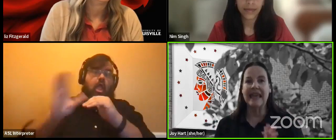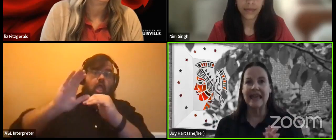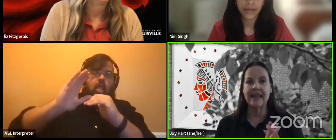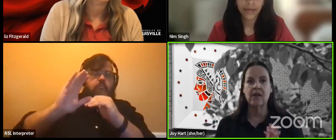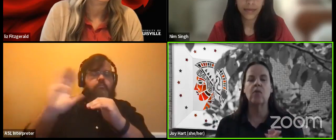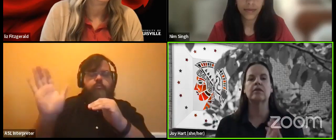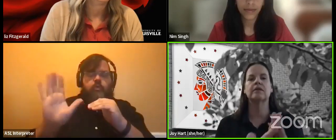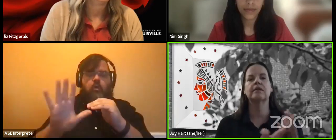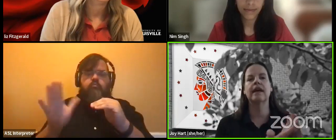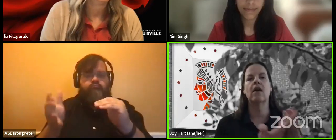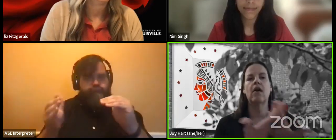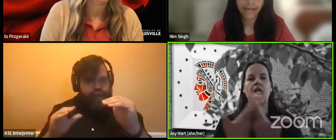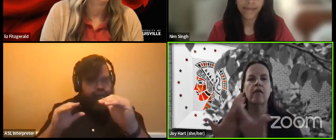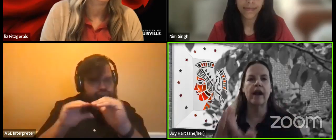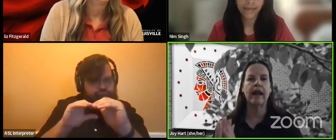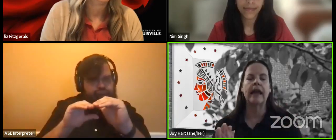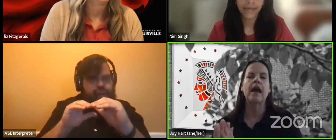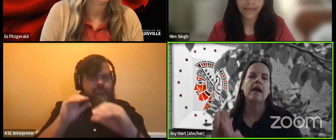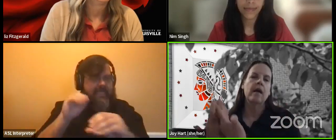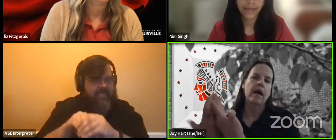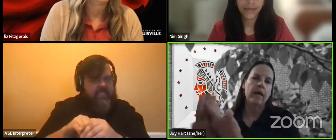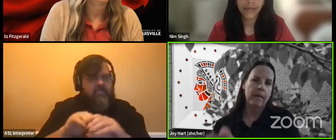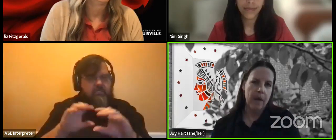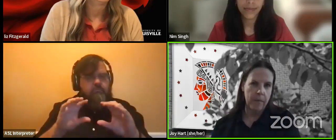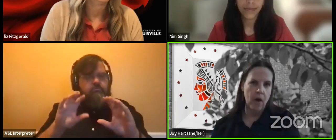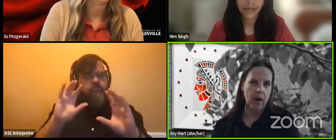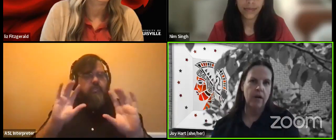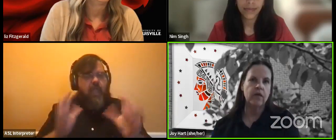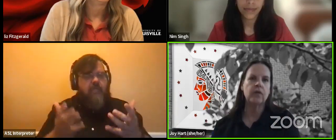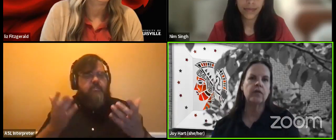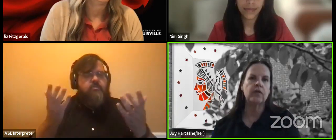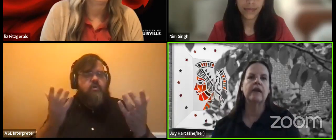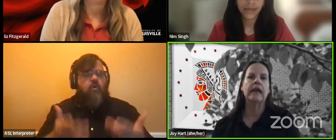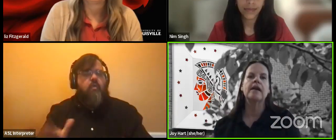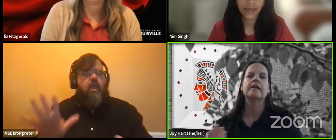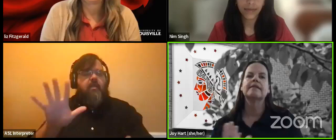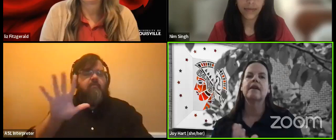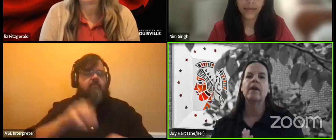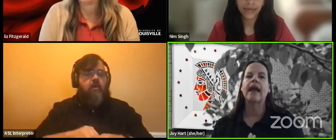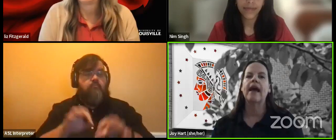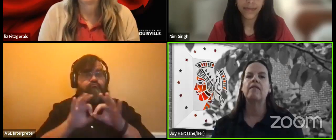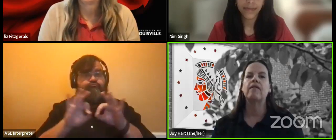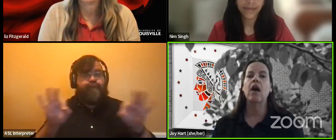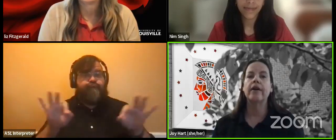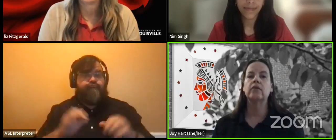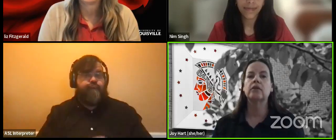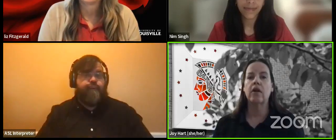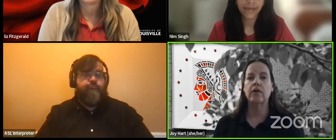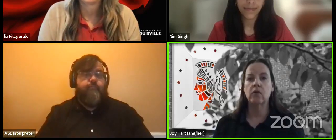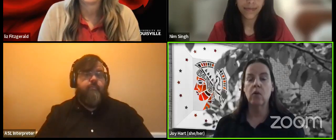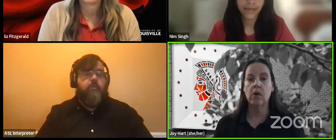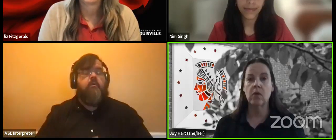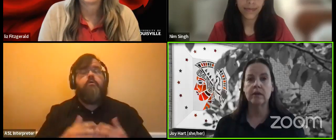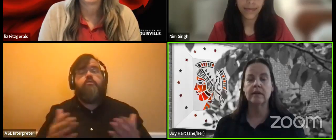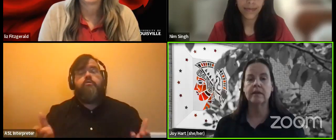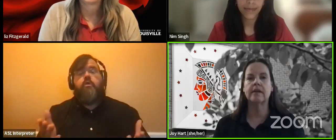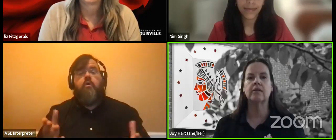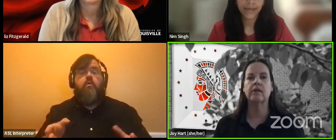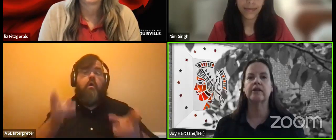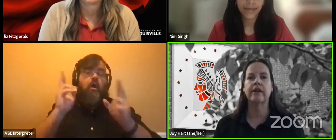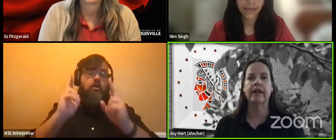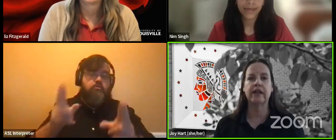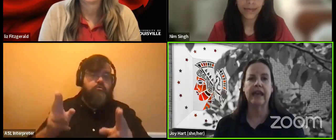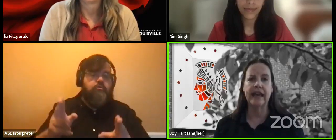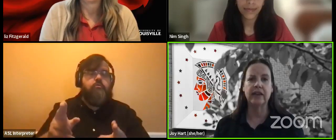embedded in the courses that are already a part of your degree. So we have honors cardinal core courses.